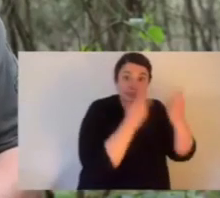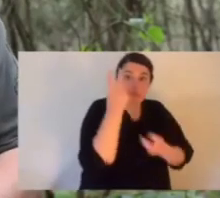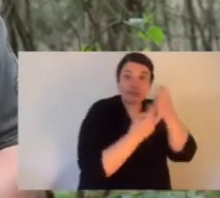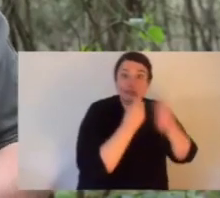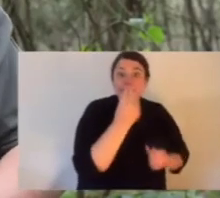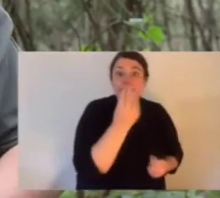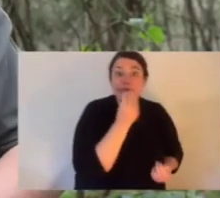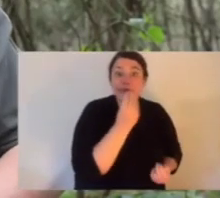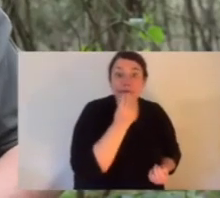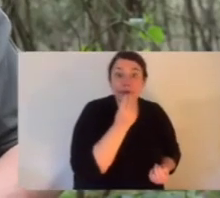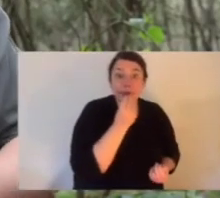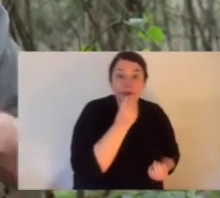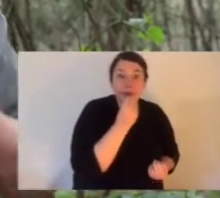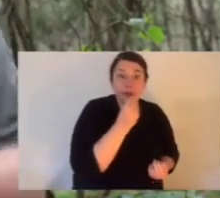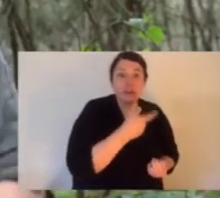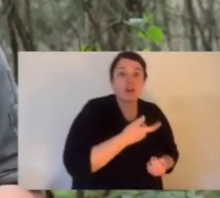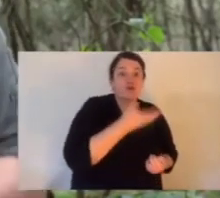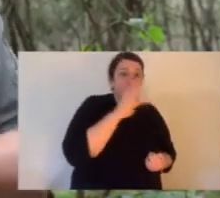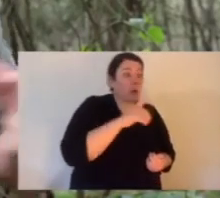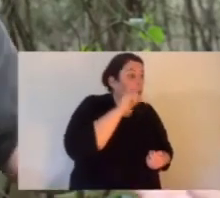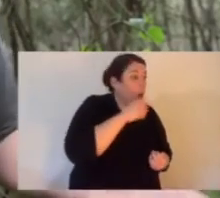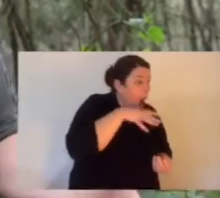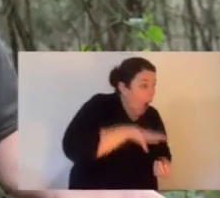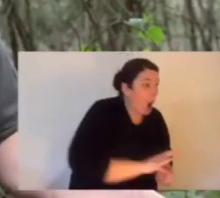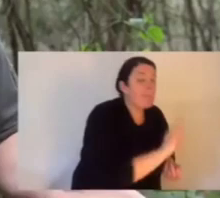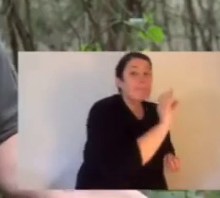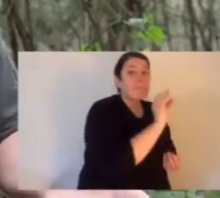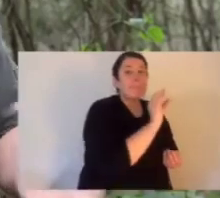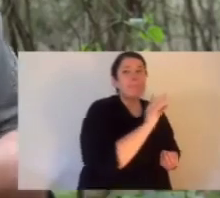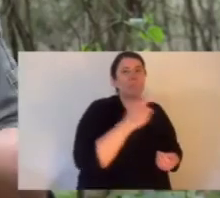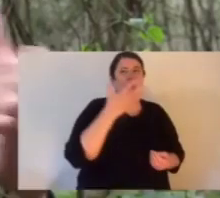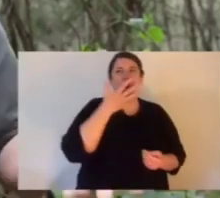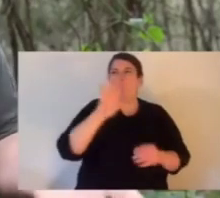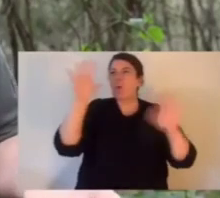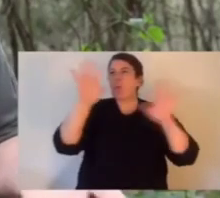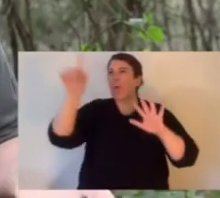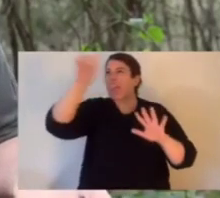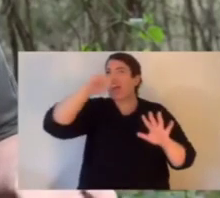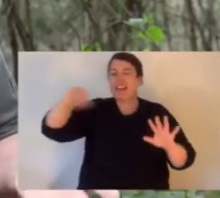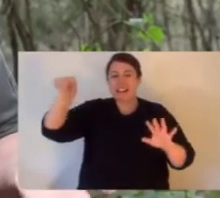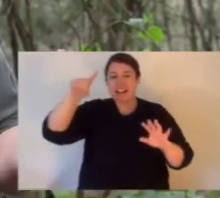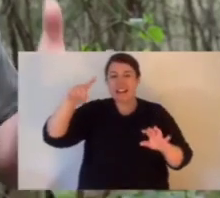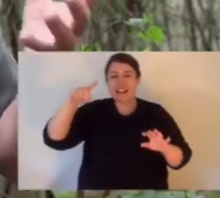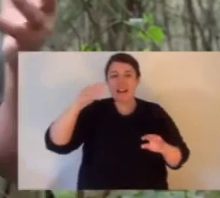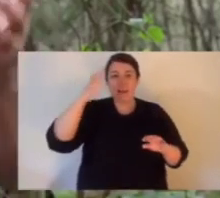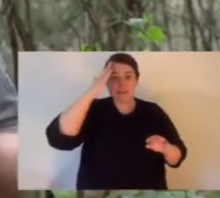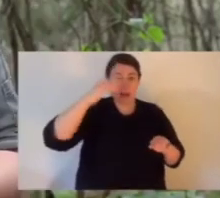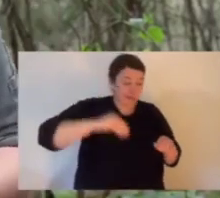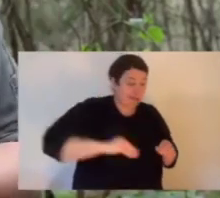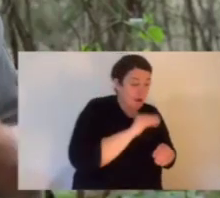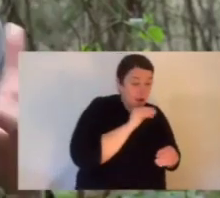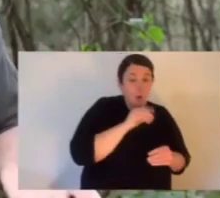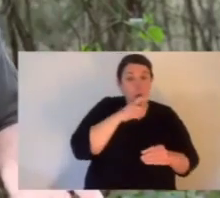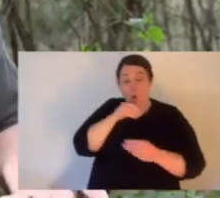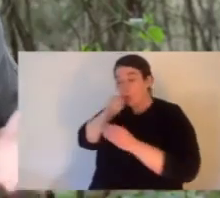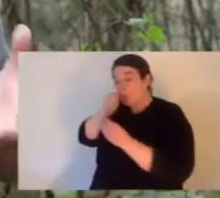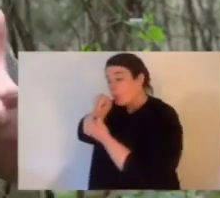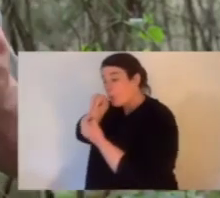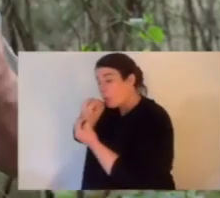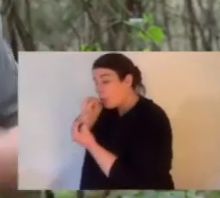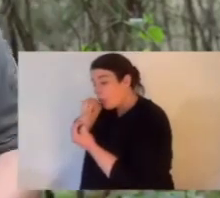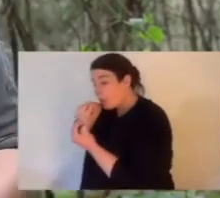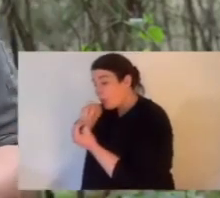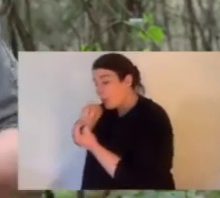into the pouch where it lives. But one of the other vulnerable things that rock wallabies face is because they're great mums.